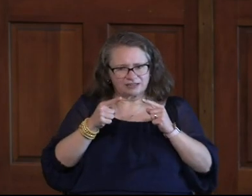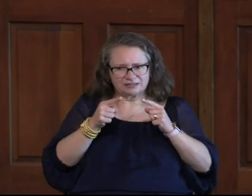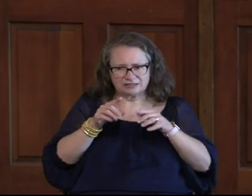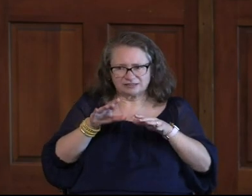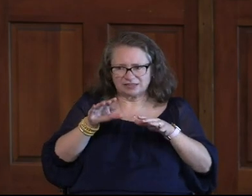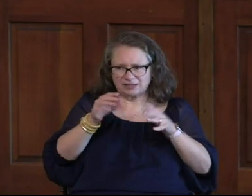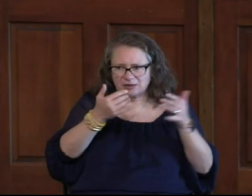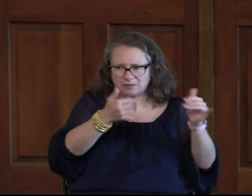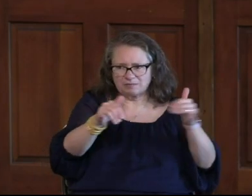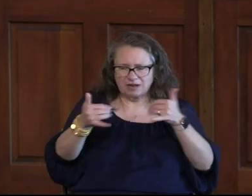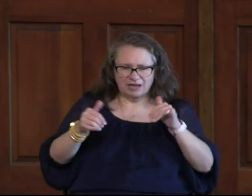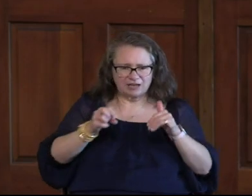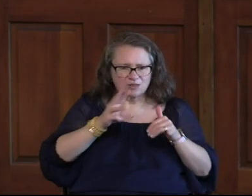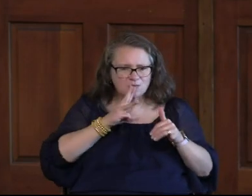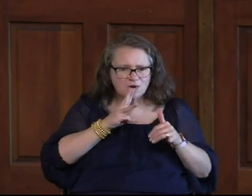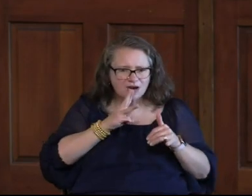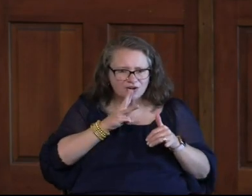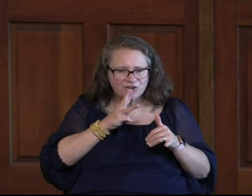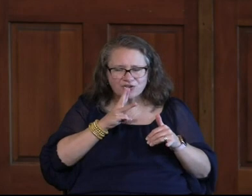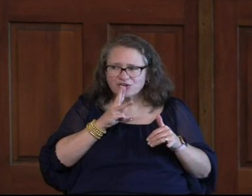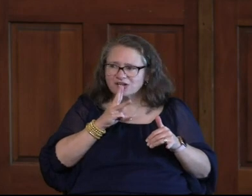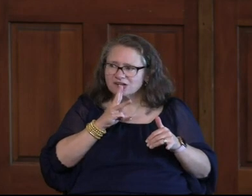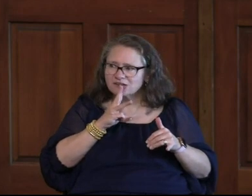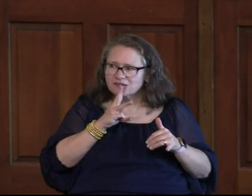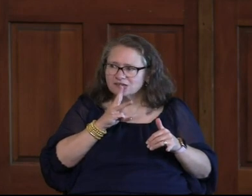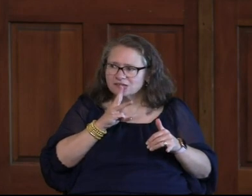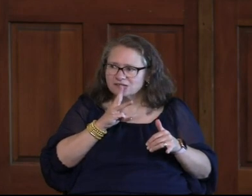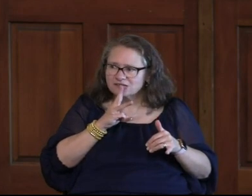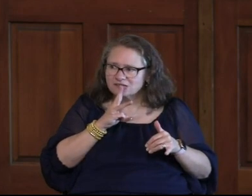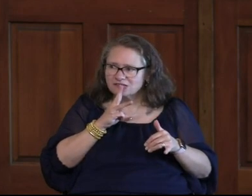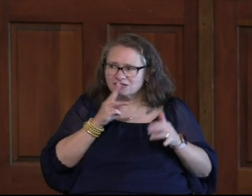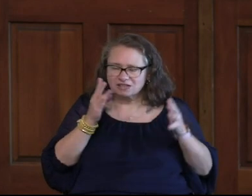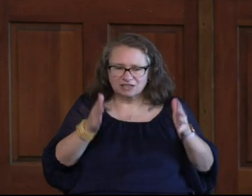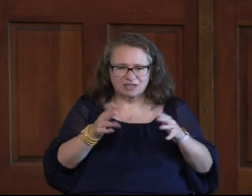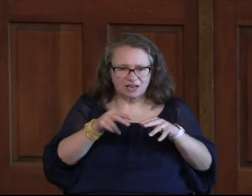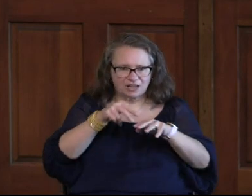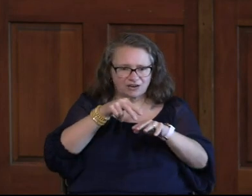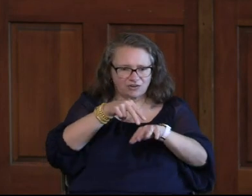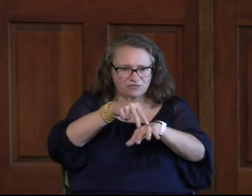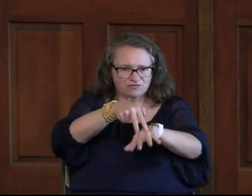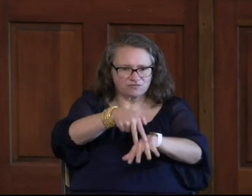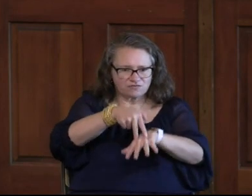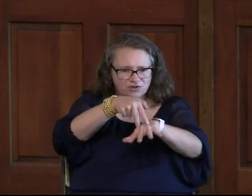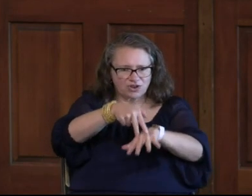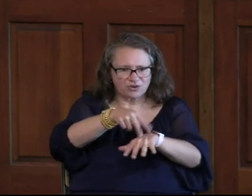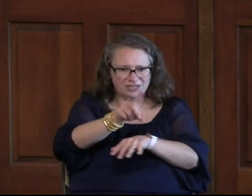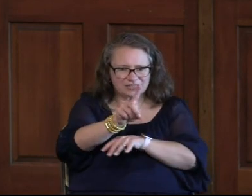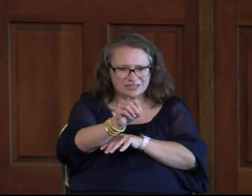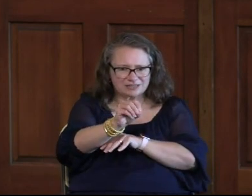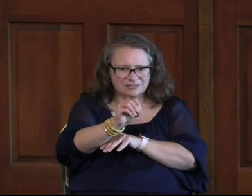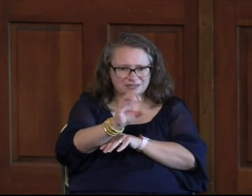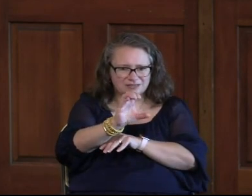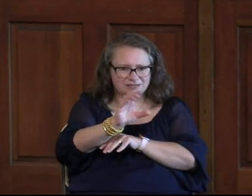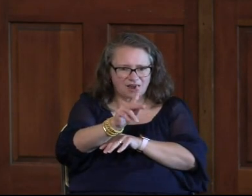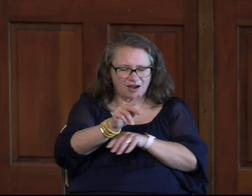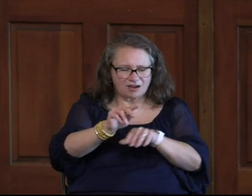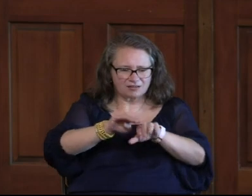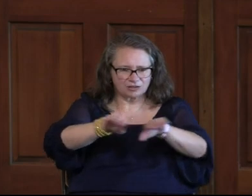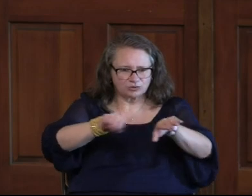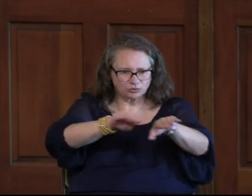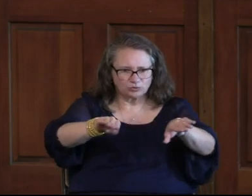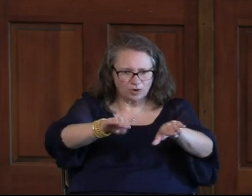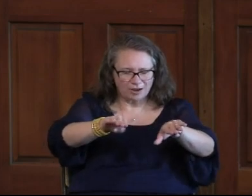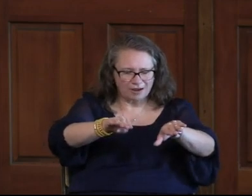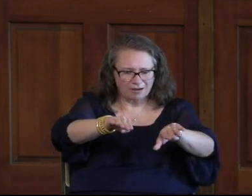playing. And there was a little floating dock. And they had swam out